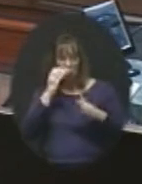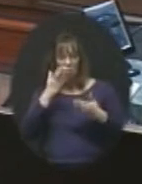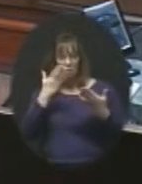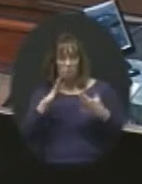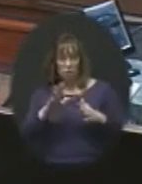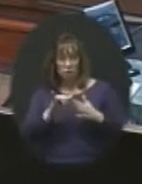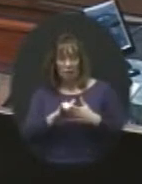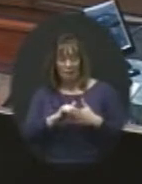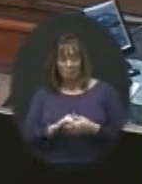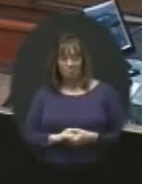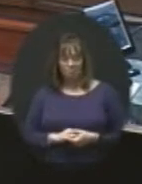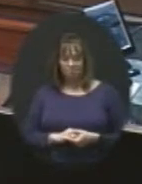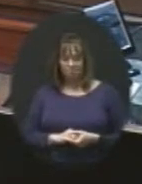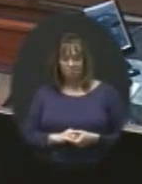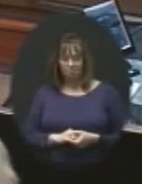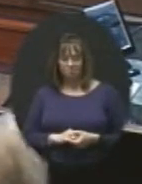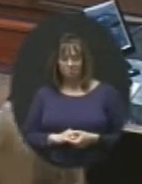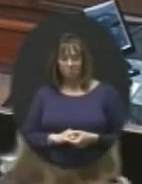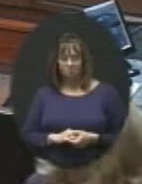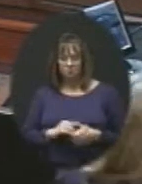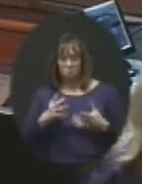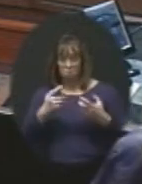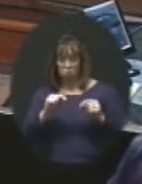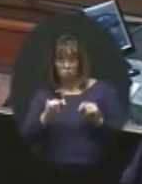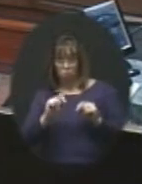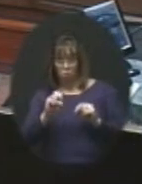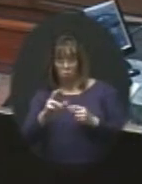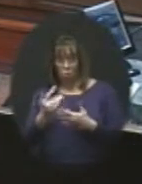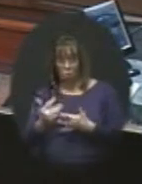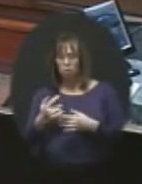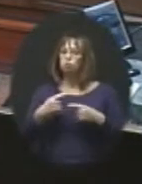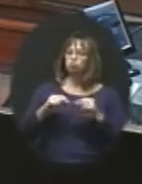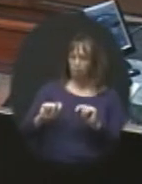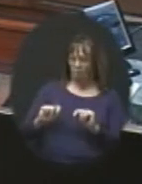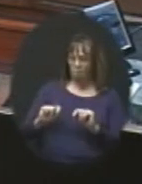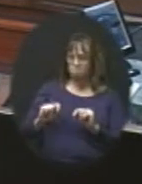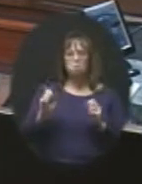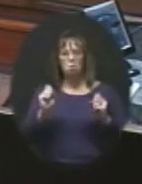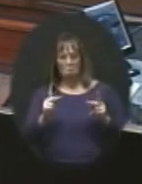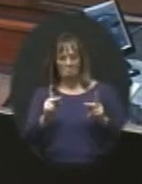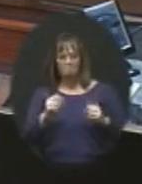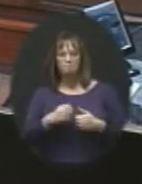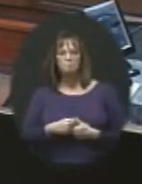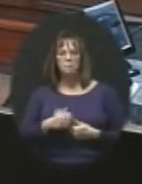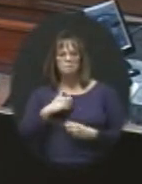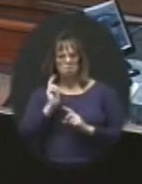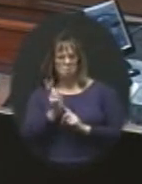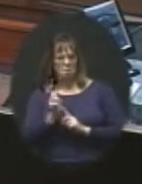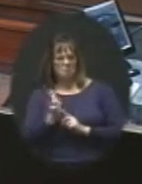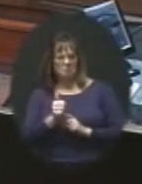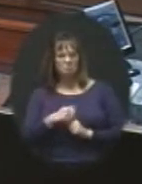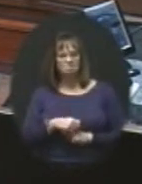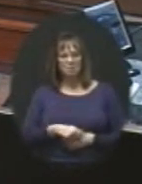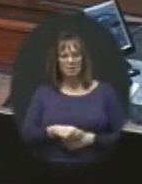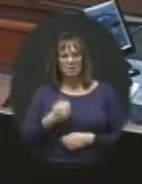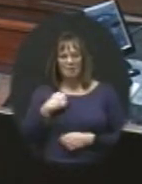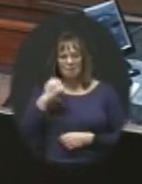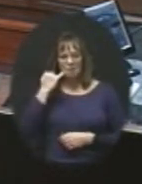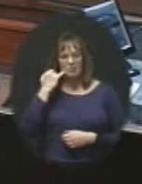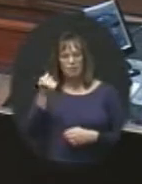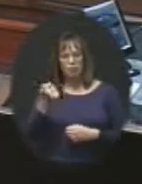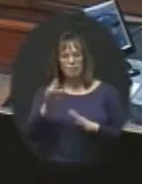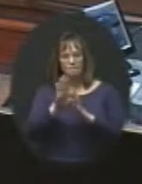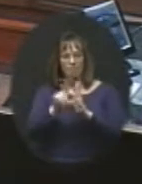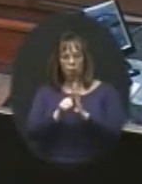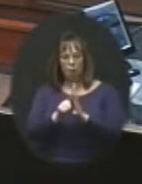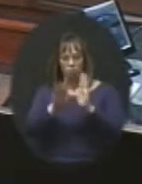in or not. right. Do we want to try or do we want to wait? Let's try. Okay. We've got three minutes. If you can just kind of give us a little background.